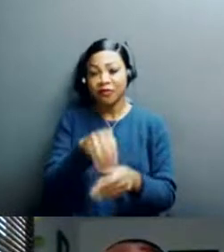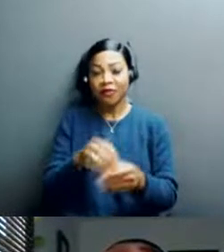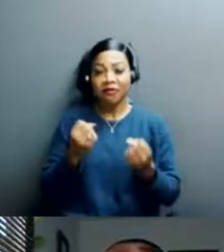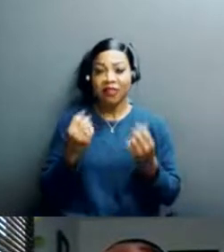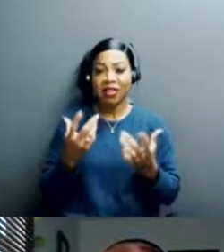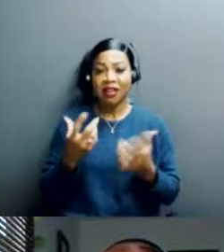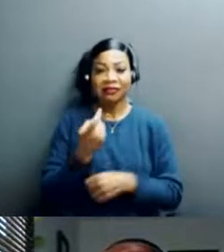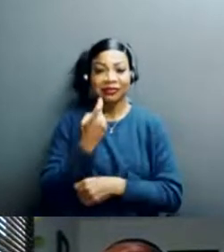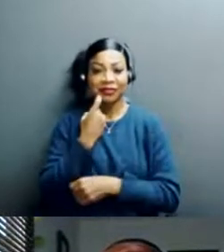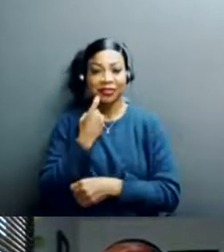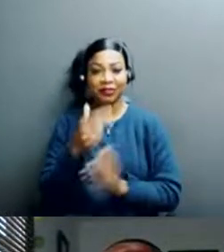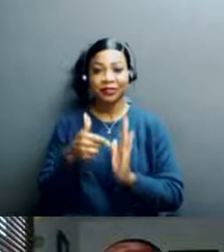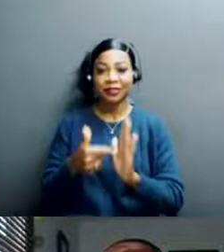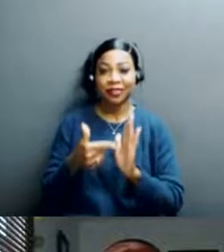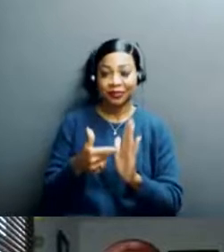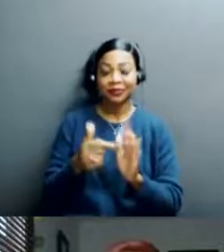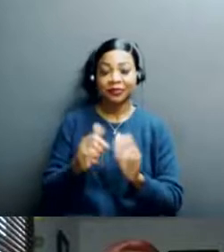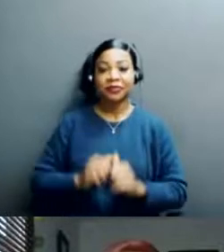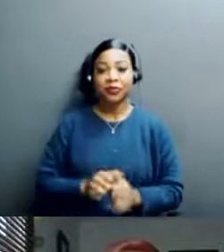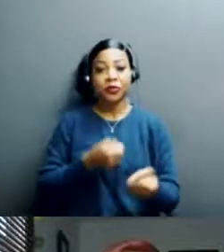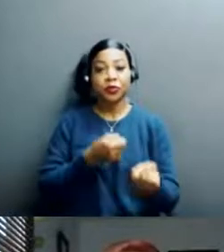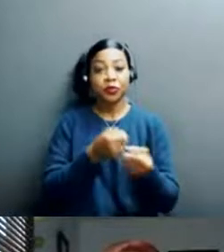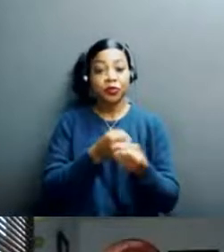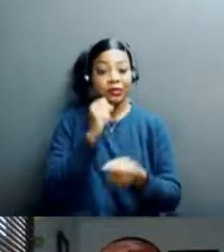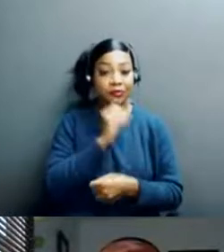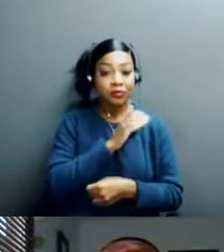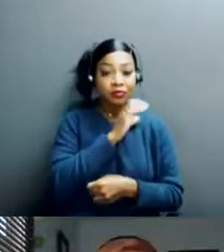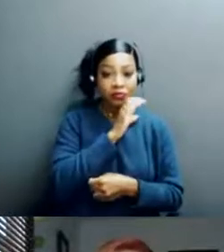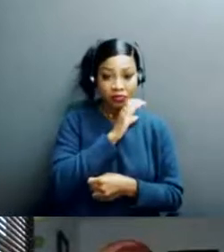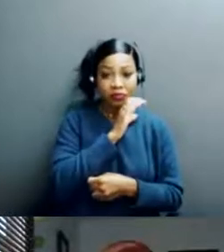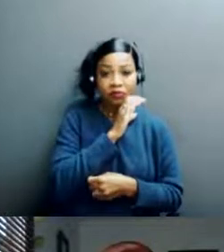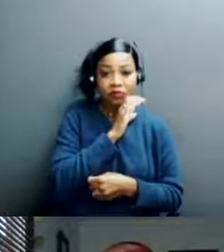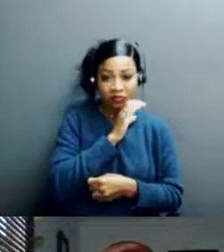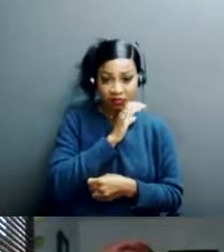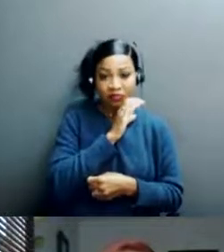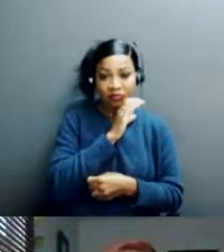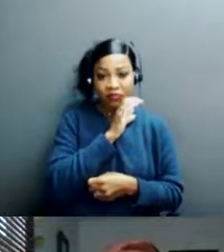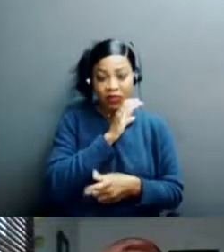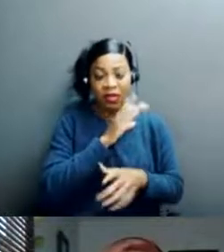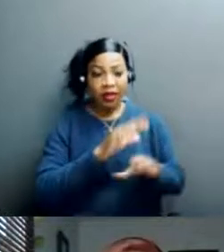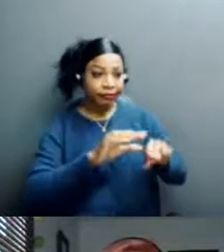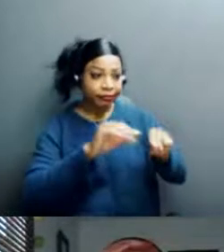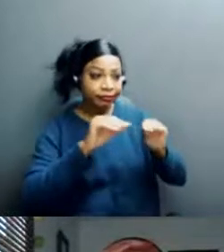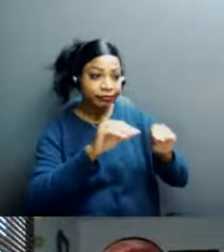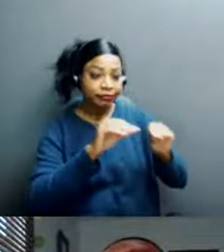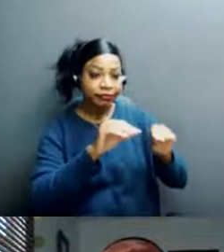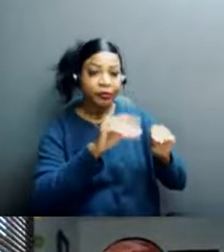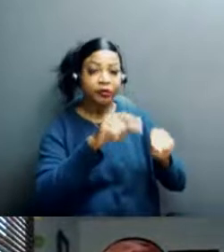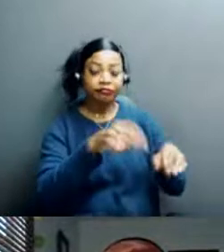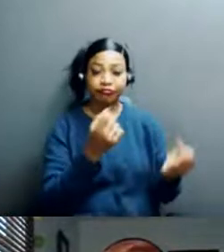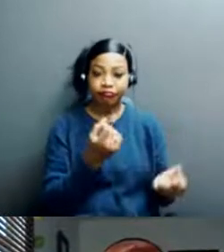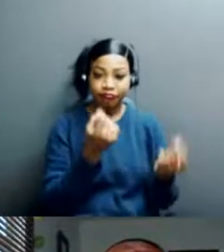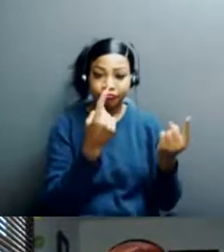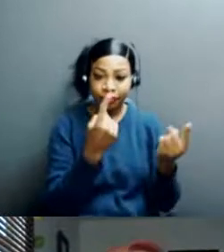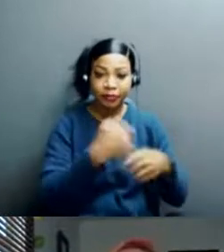particularly when it comes to supporting older adults in beefing up on their knowledge and their own, you know, ensuring their own